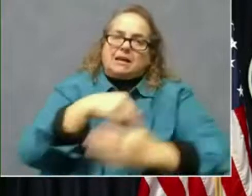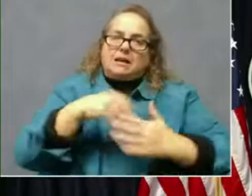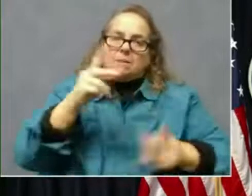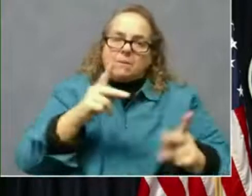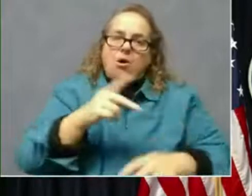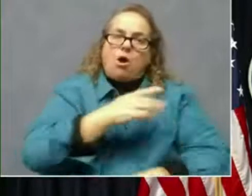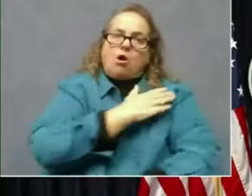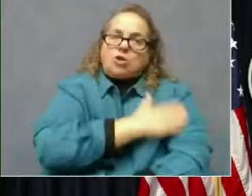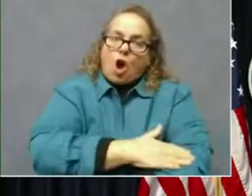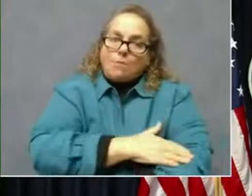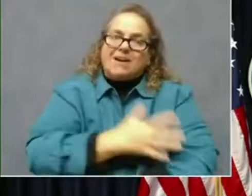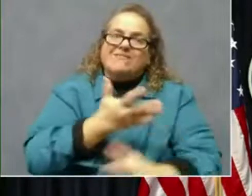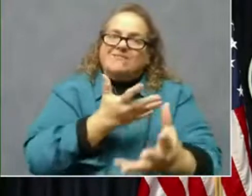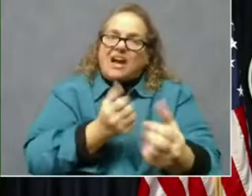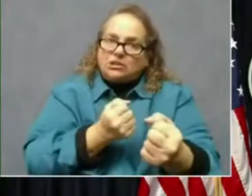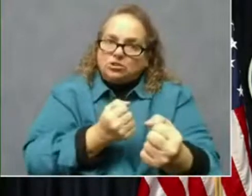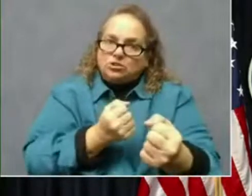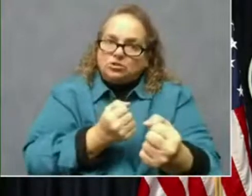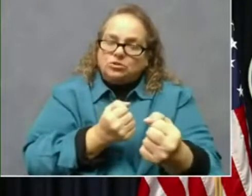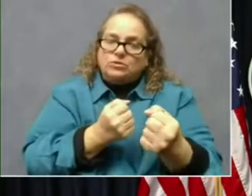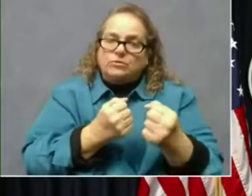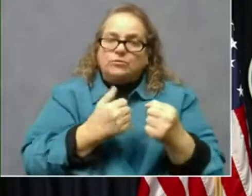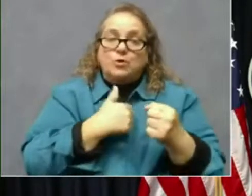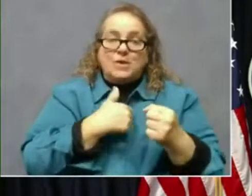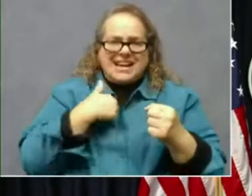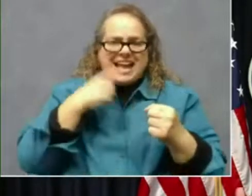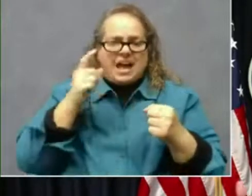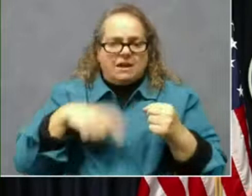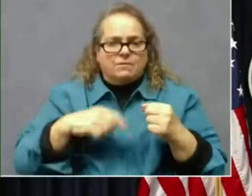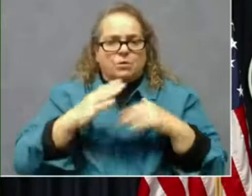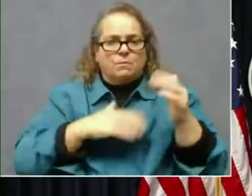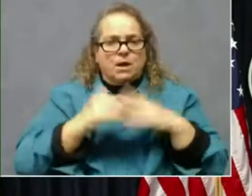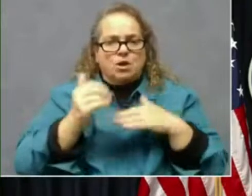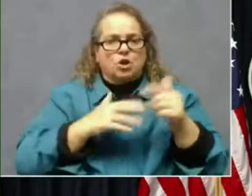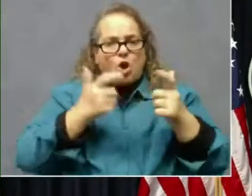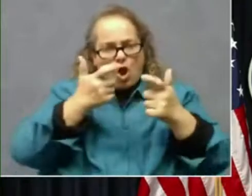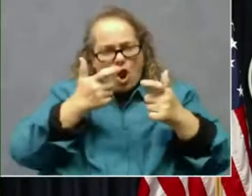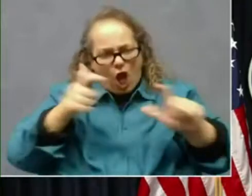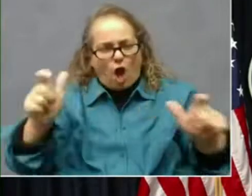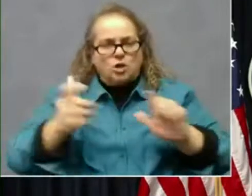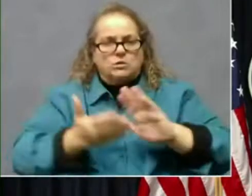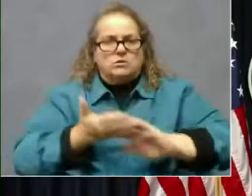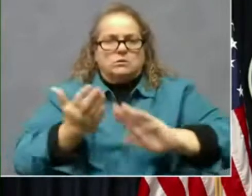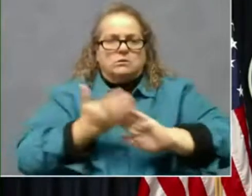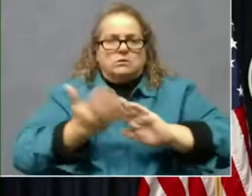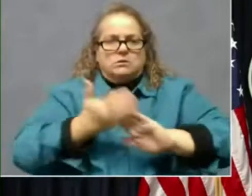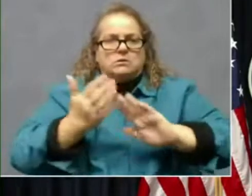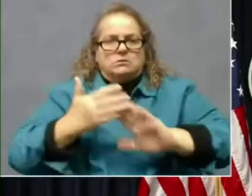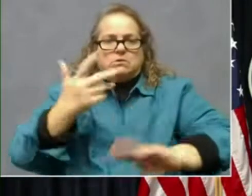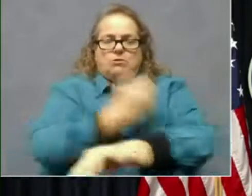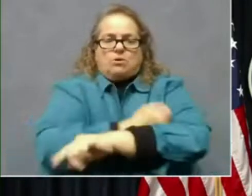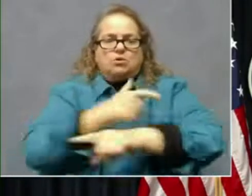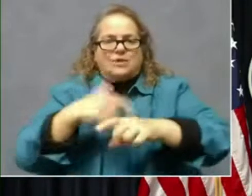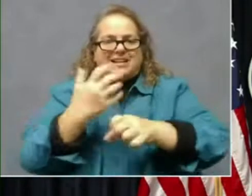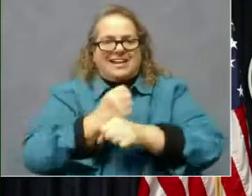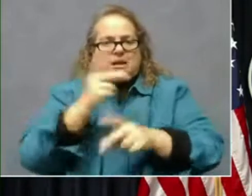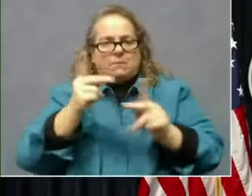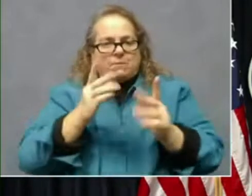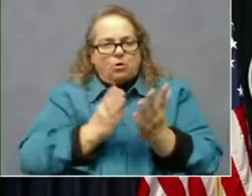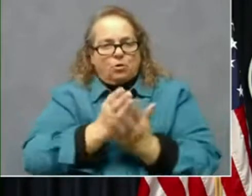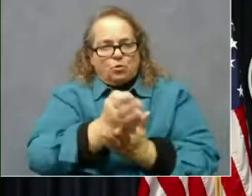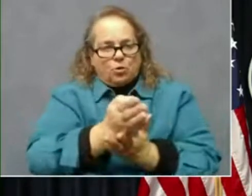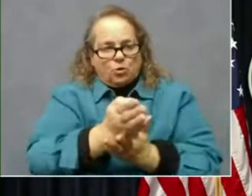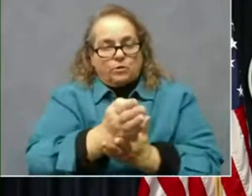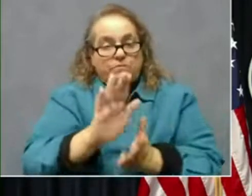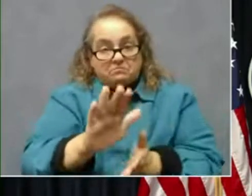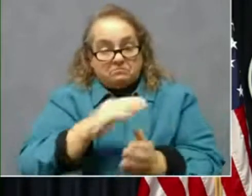have to really be building up larger operations that we can get more people through. So let me be clear, I am not